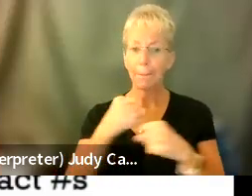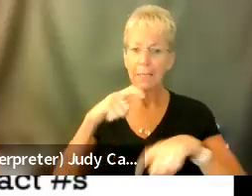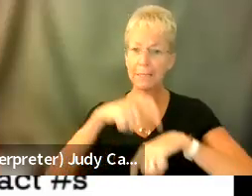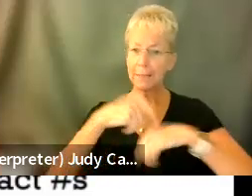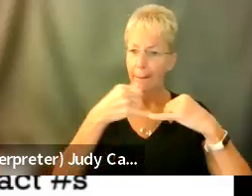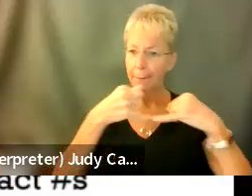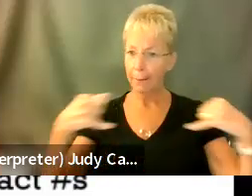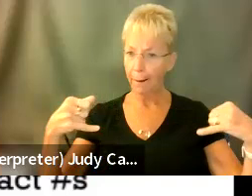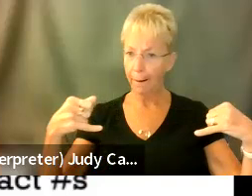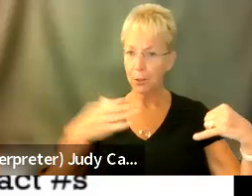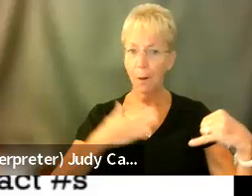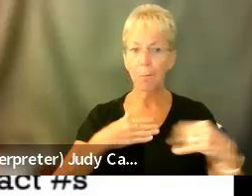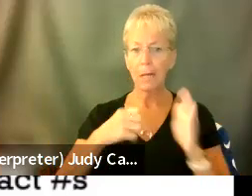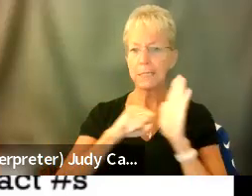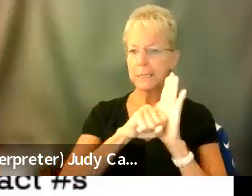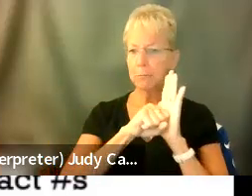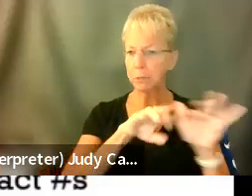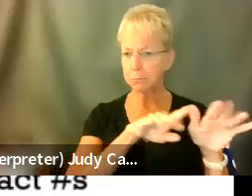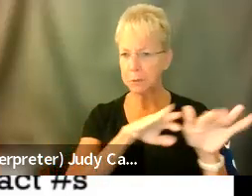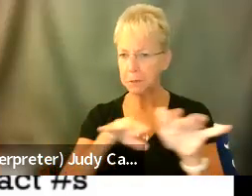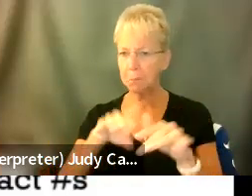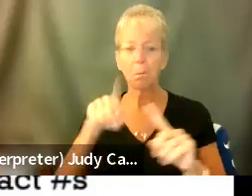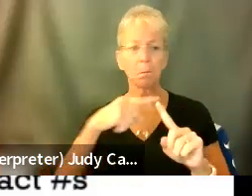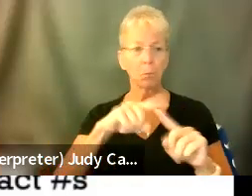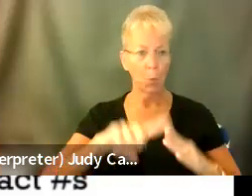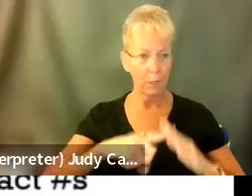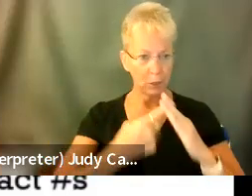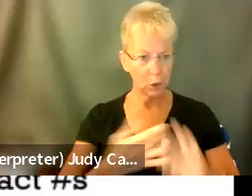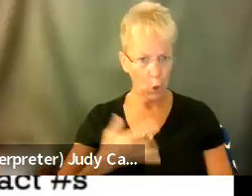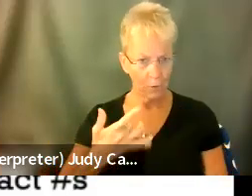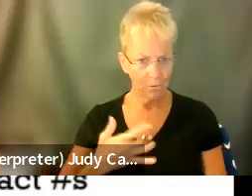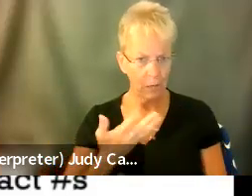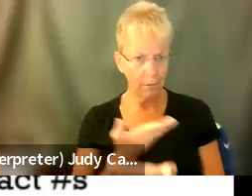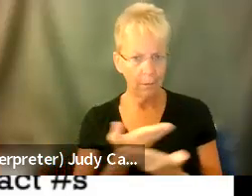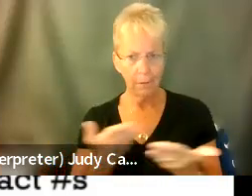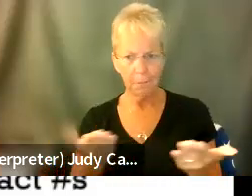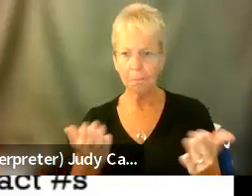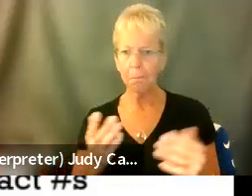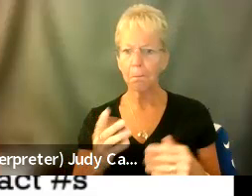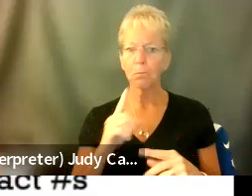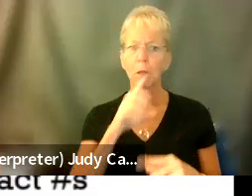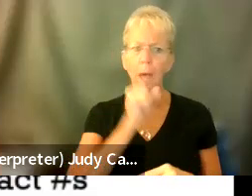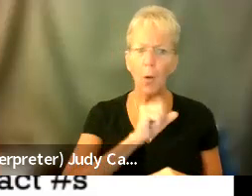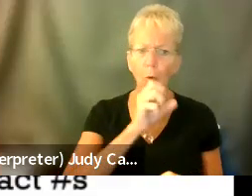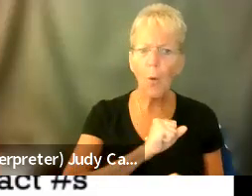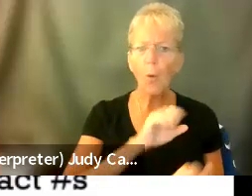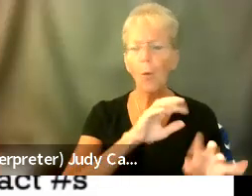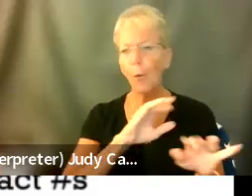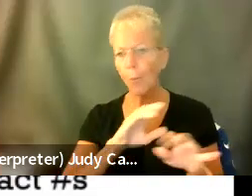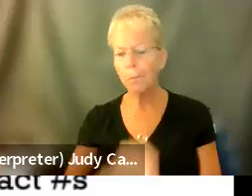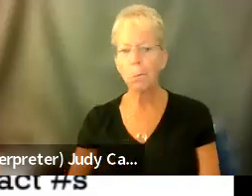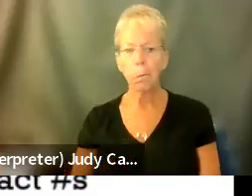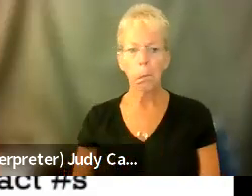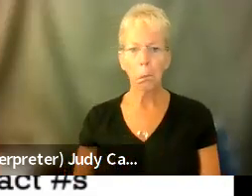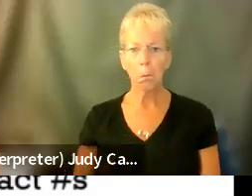of my symptoms, you know, when did I start feeling things, you know, at what age. And